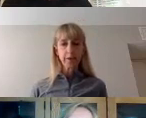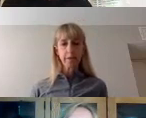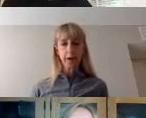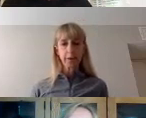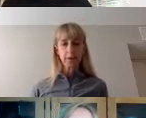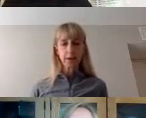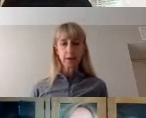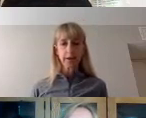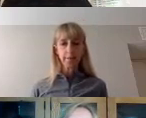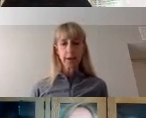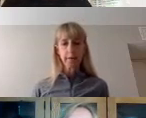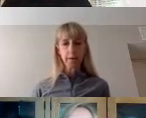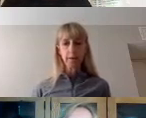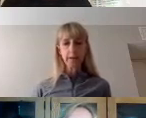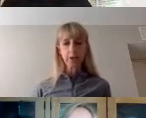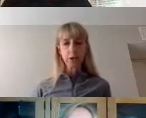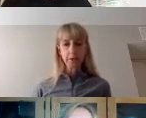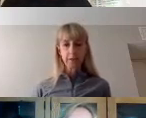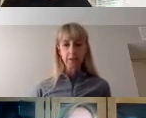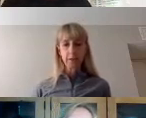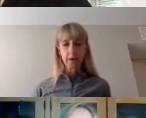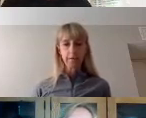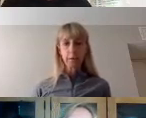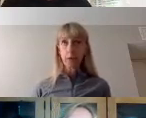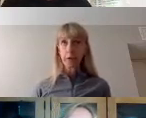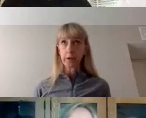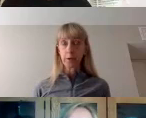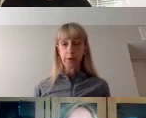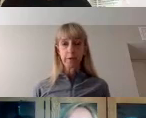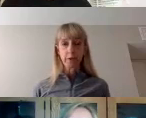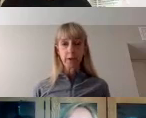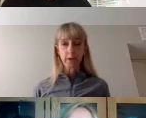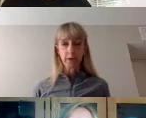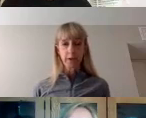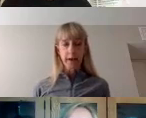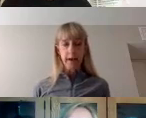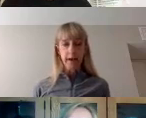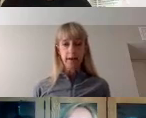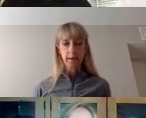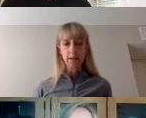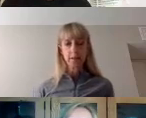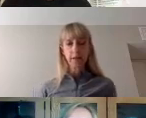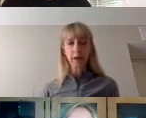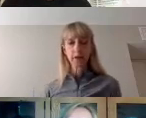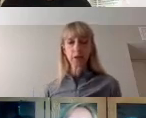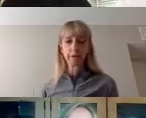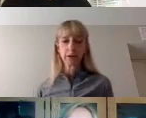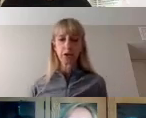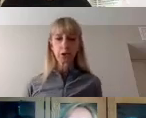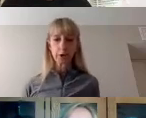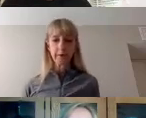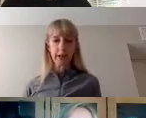certificate of graduate study in deafblind rehabilitation services from Northern Illinois University and an assistive technology